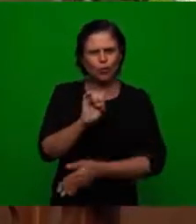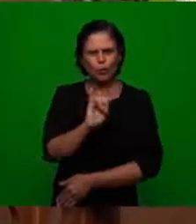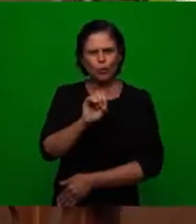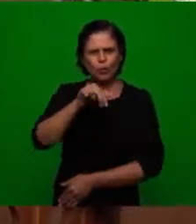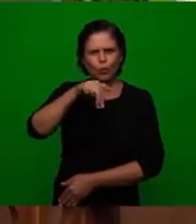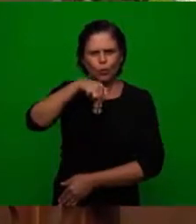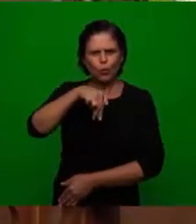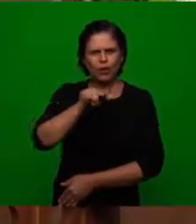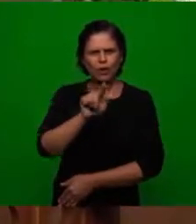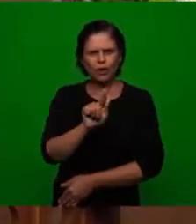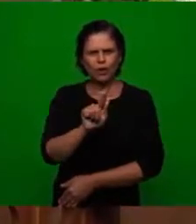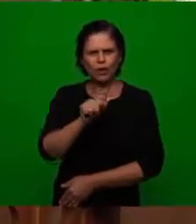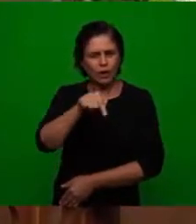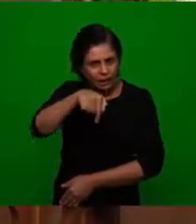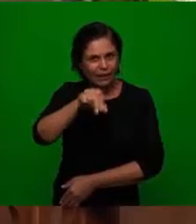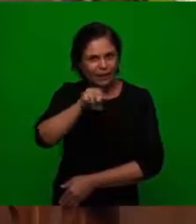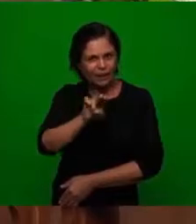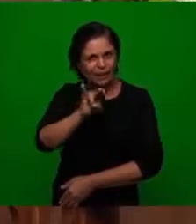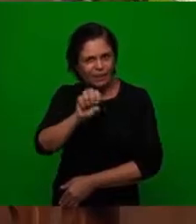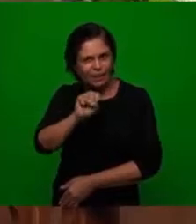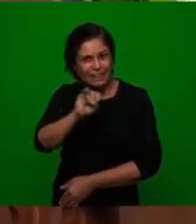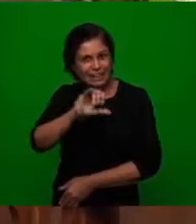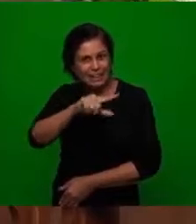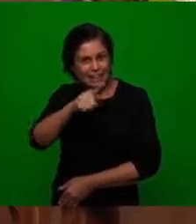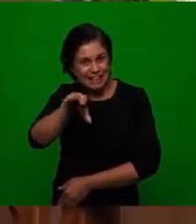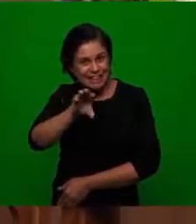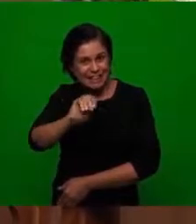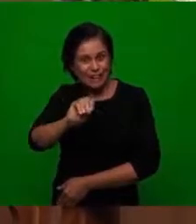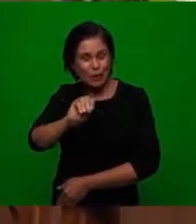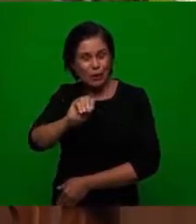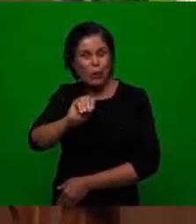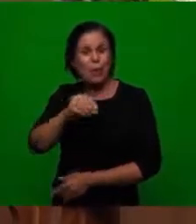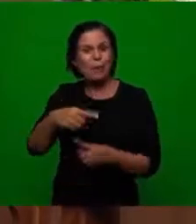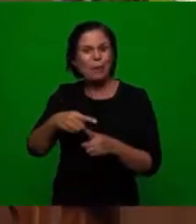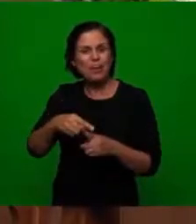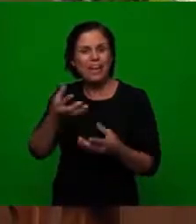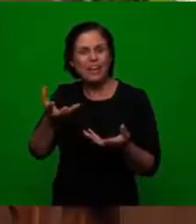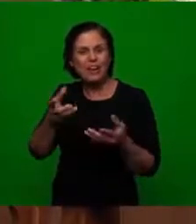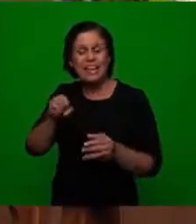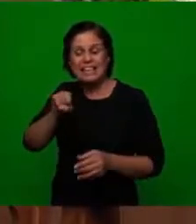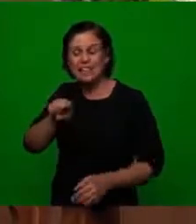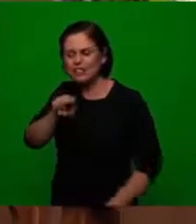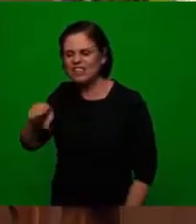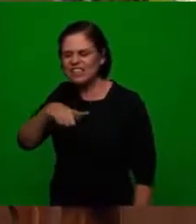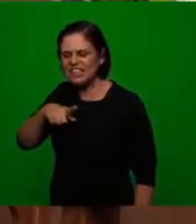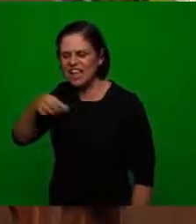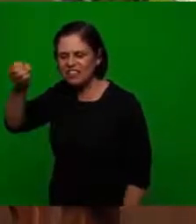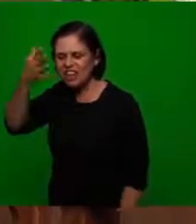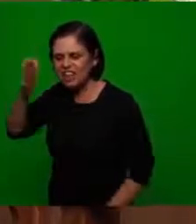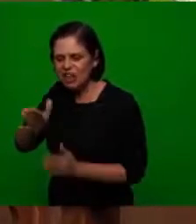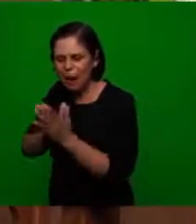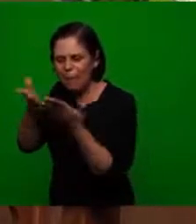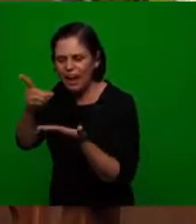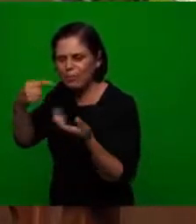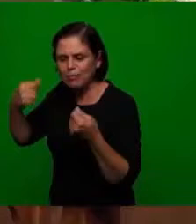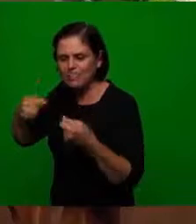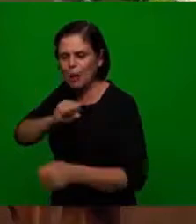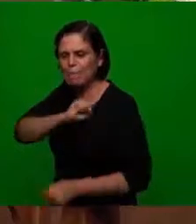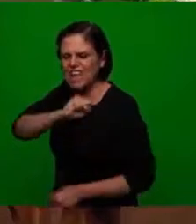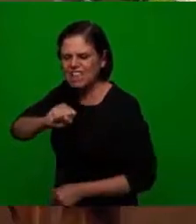1,184 was the inquisition why the inquisition it came to kill the ones that had the word